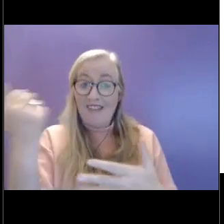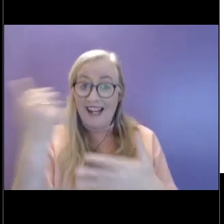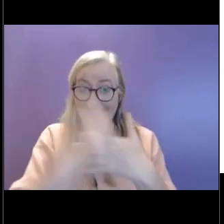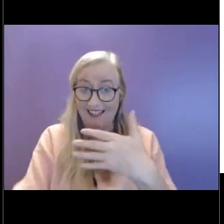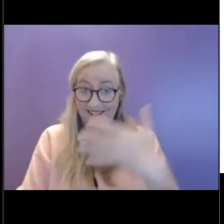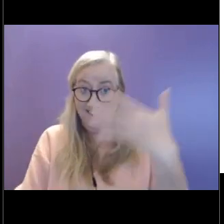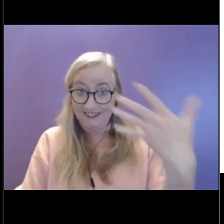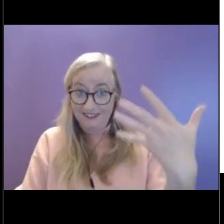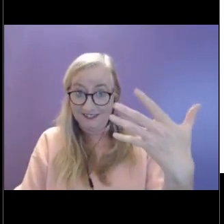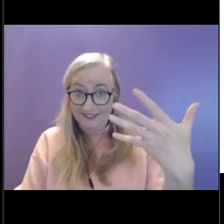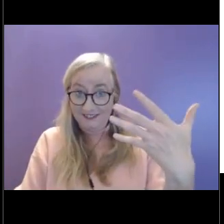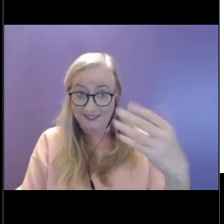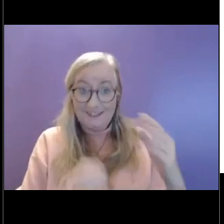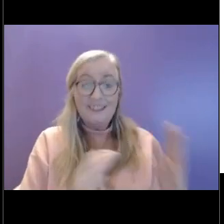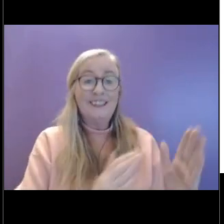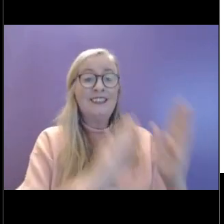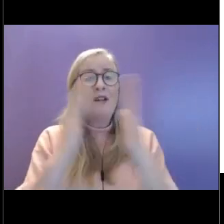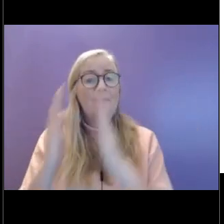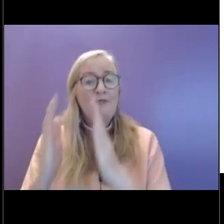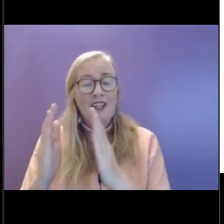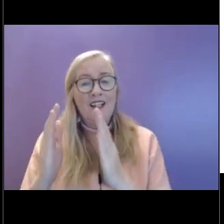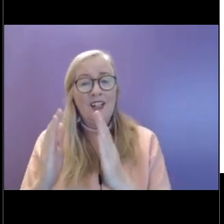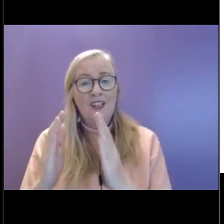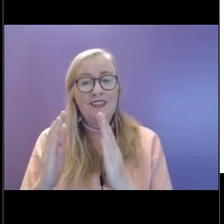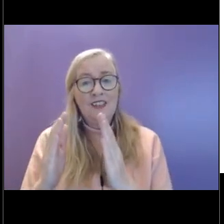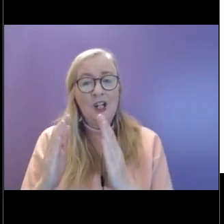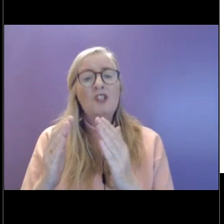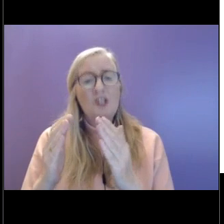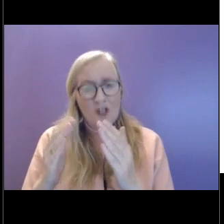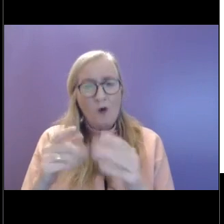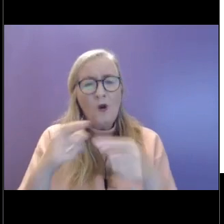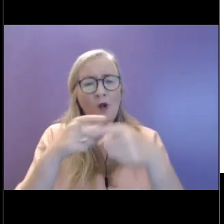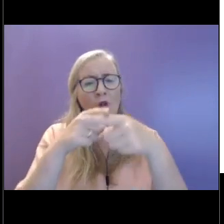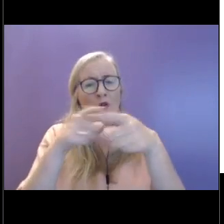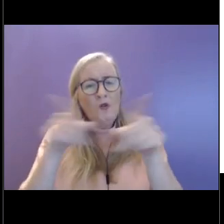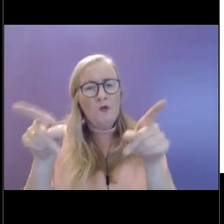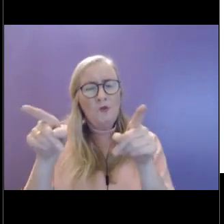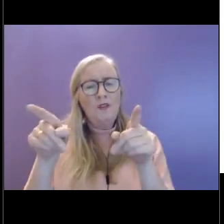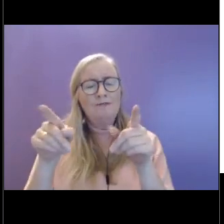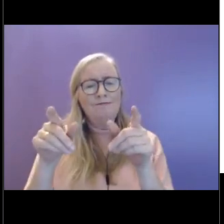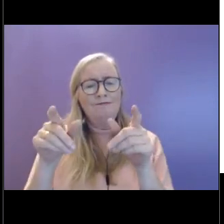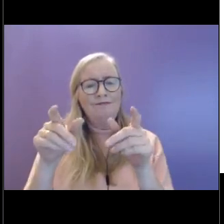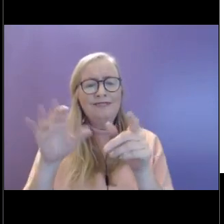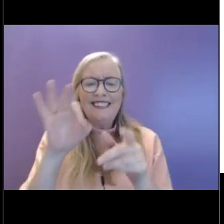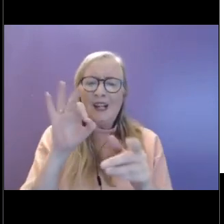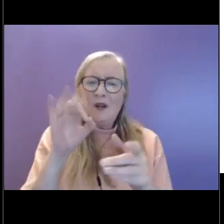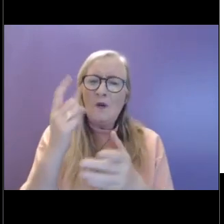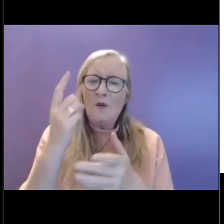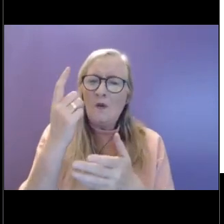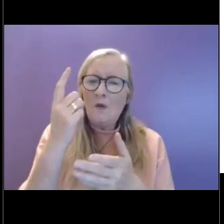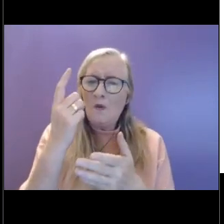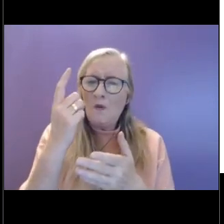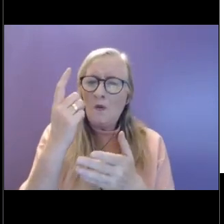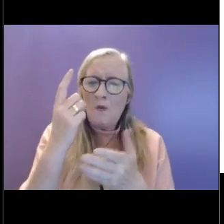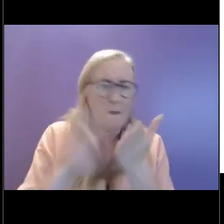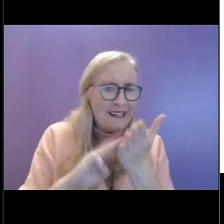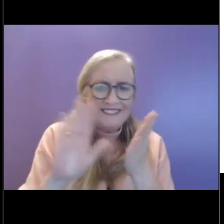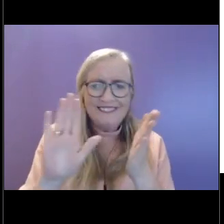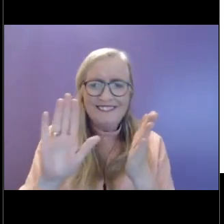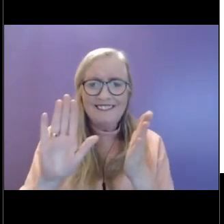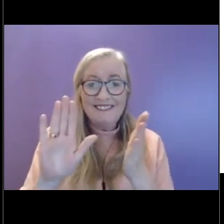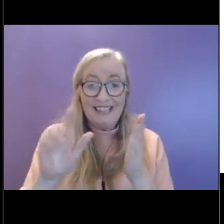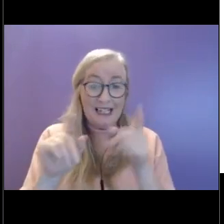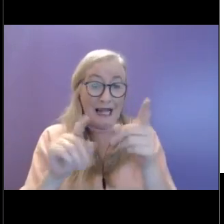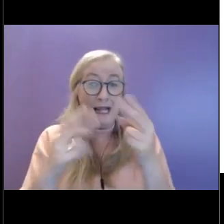I guess what I wanted you to do is perhaps take a minute. And this is what our